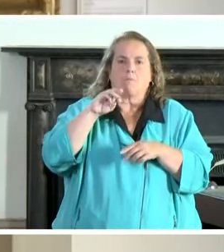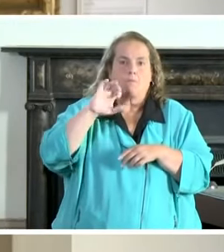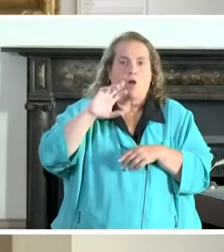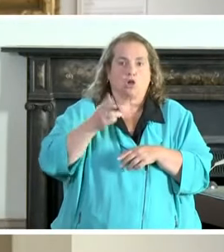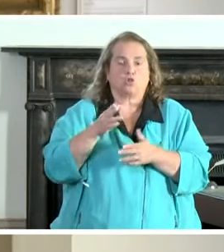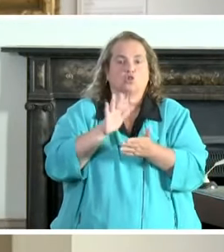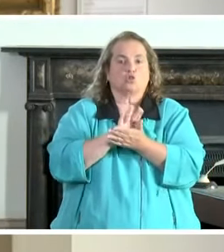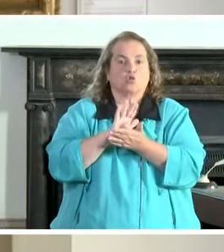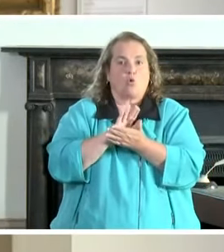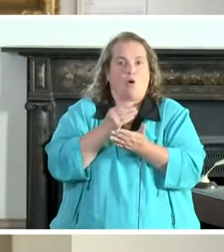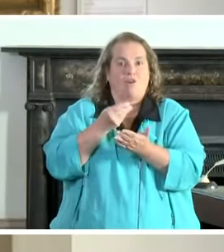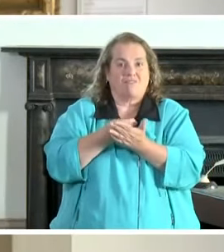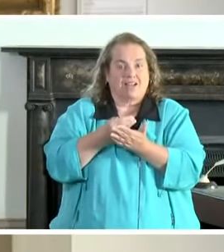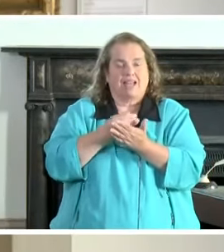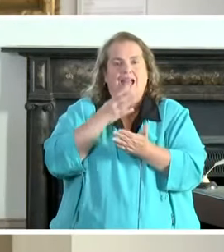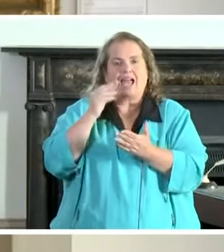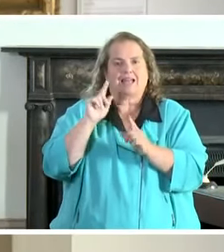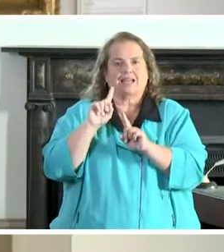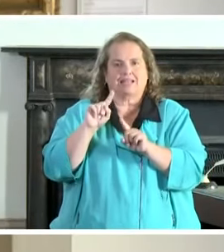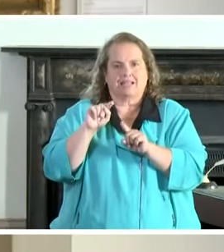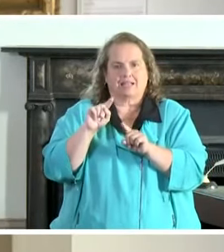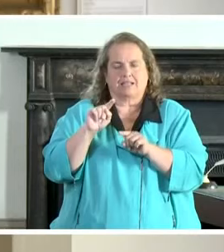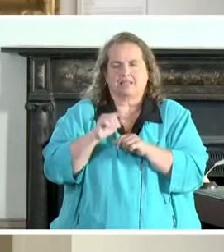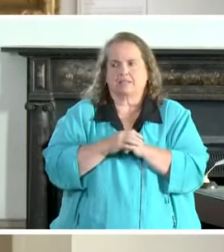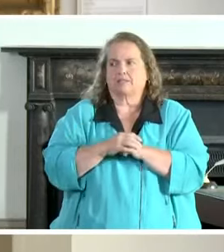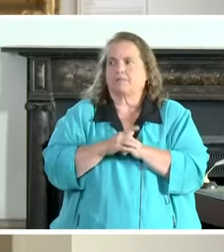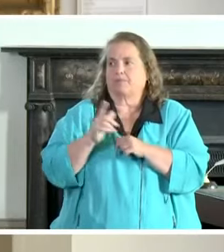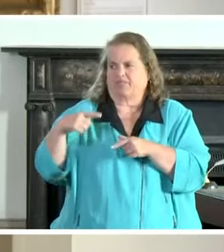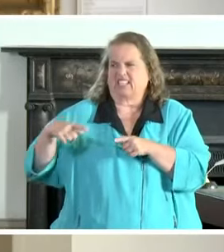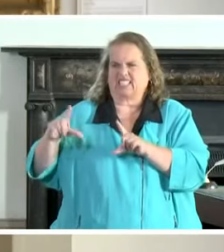attendance flexibility if you can advance the slide please